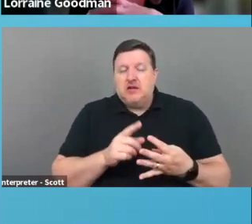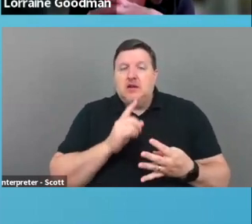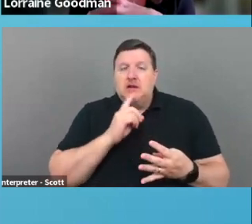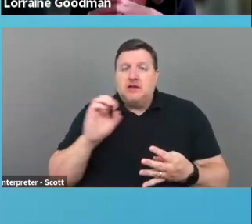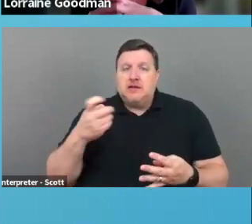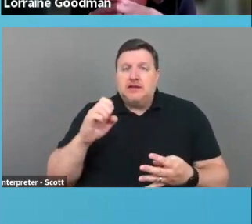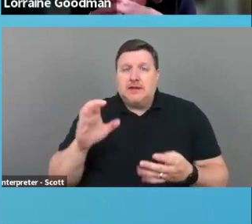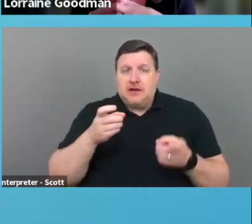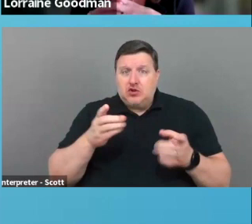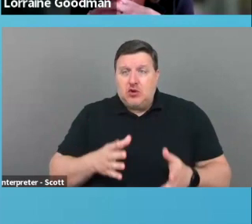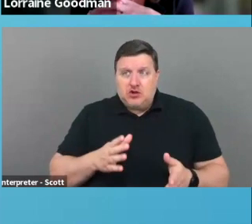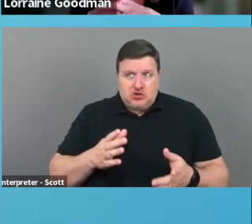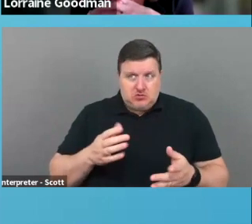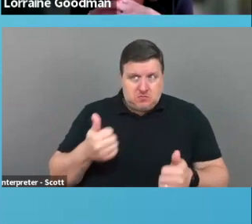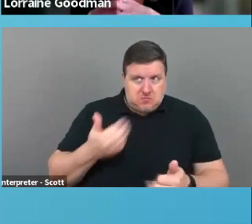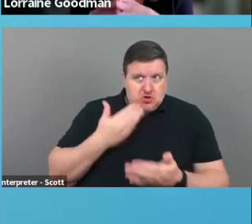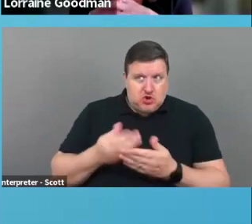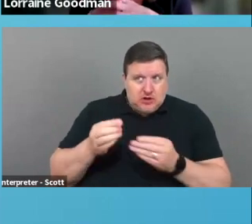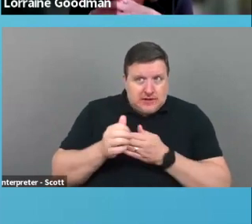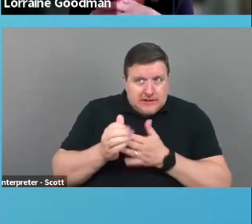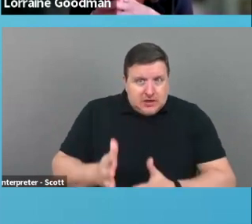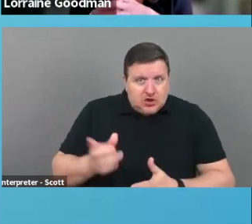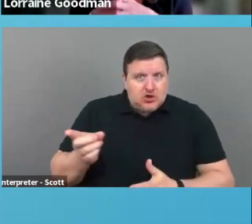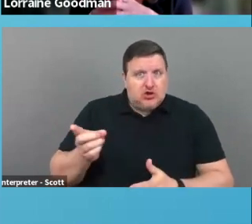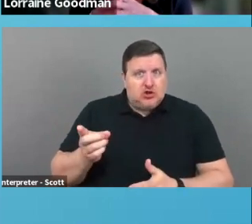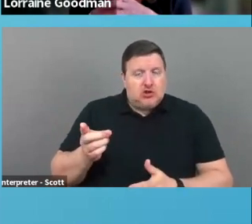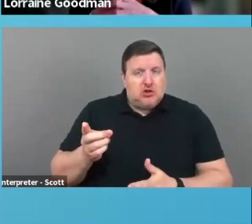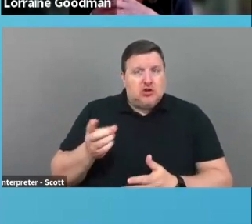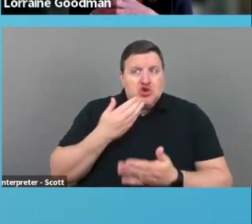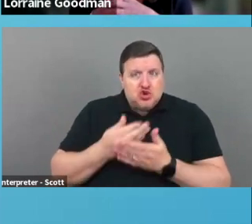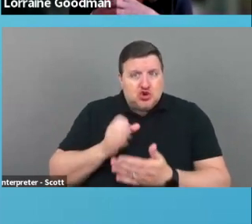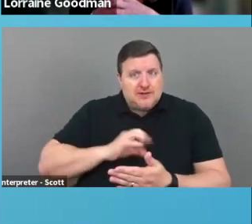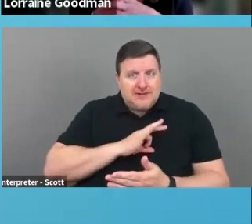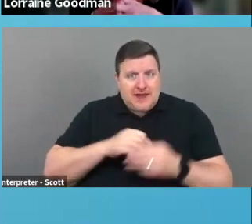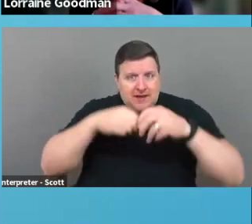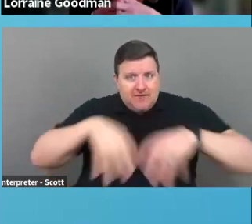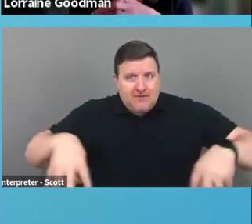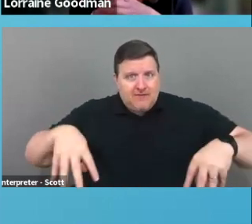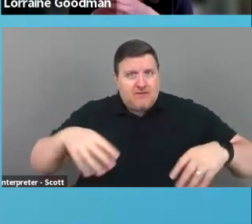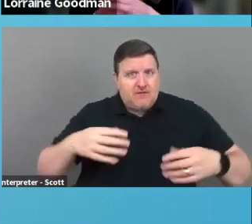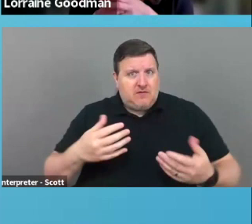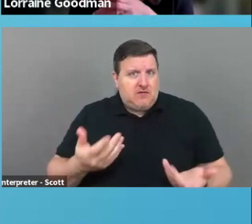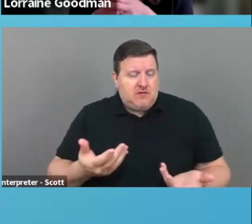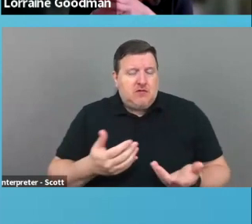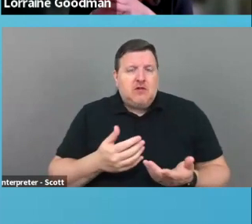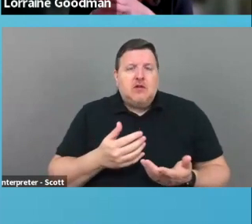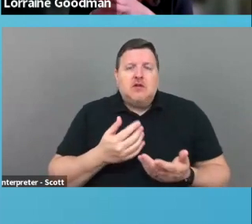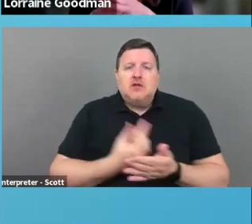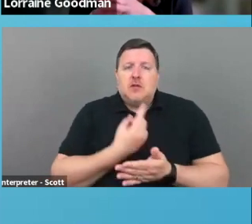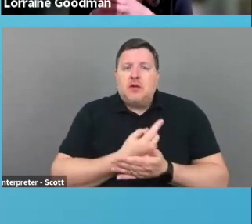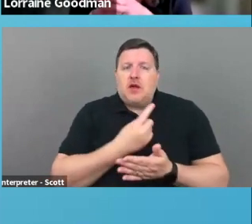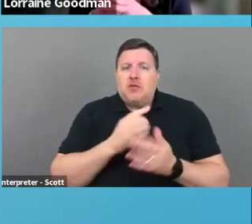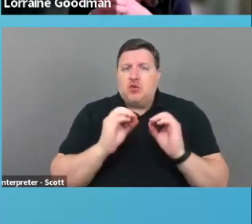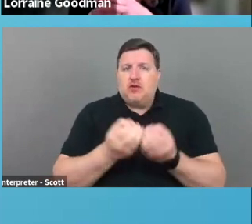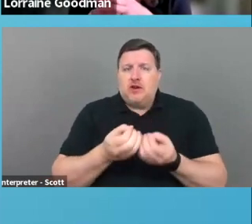director and effective leader with a capable and well-trained staff. Um, sometimes organizations are